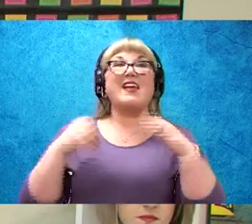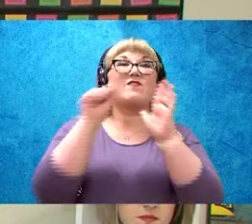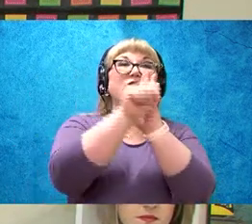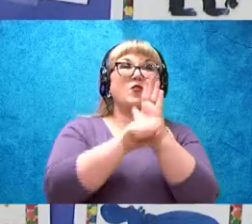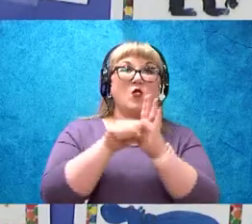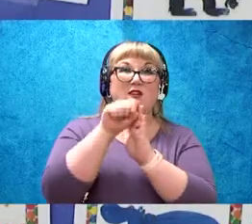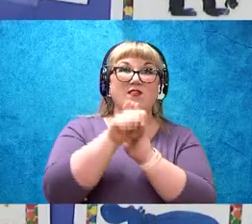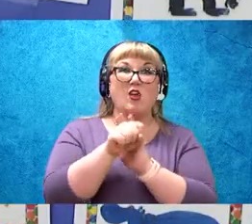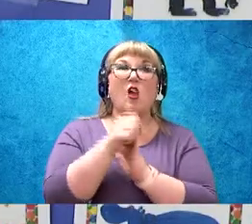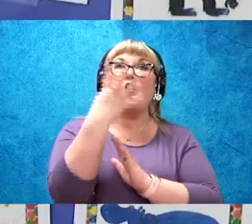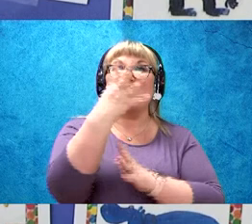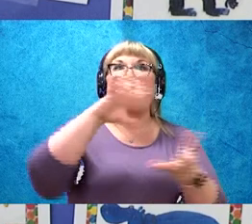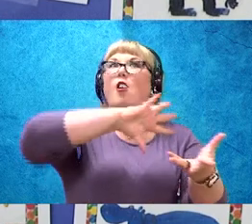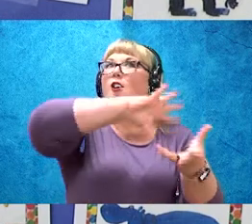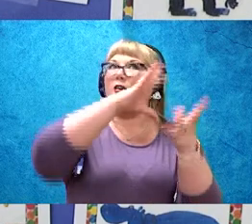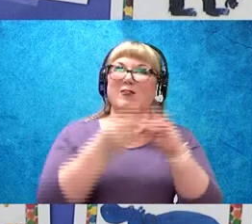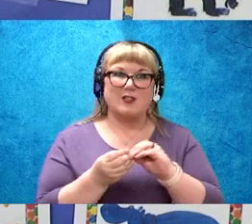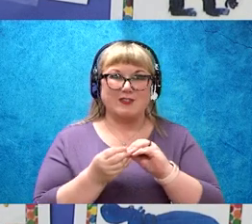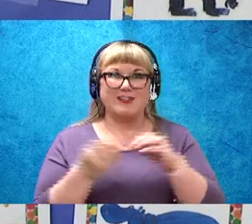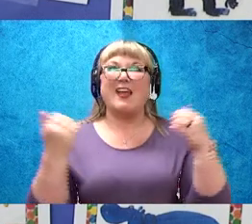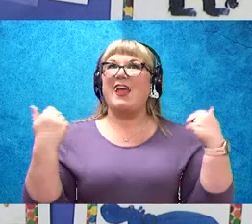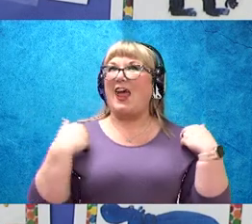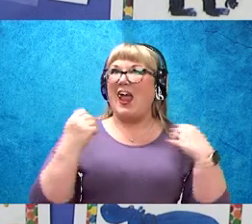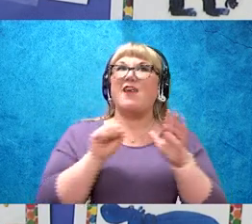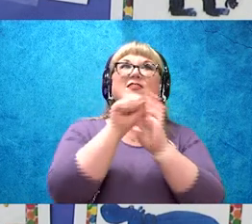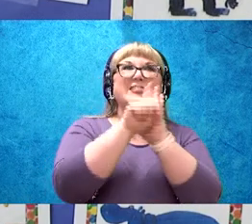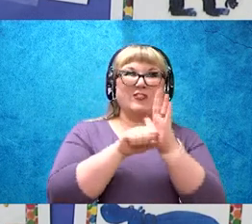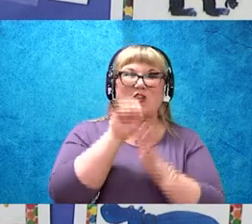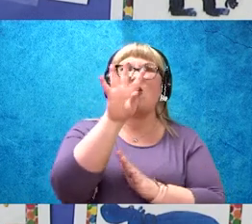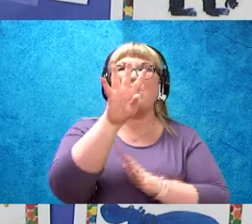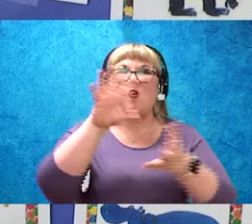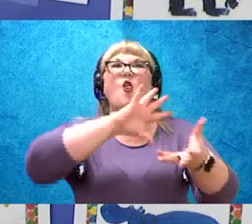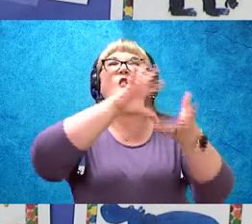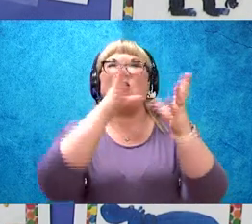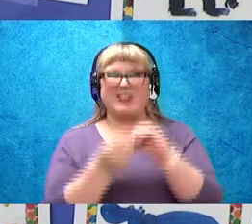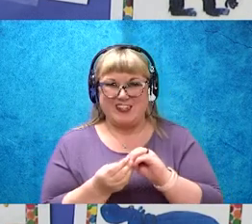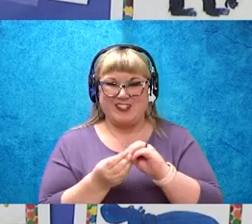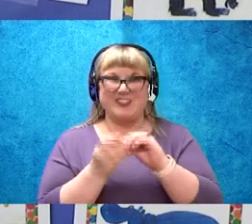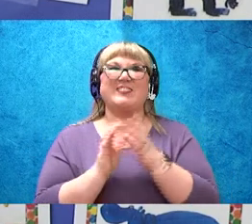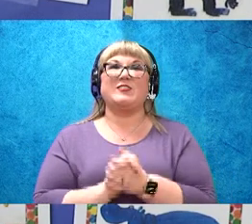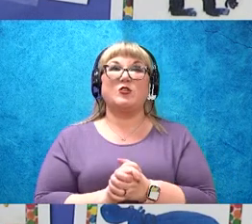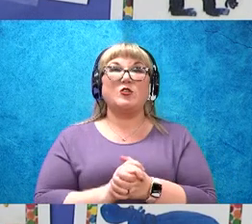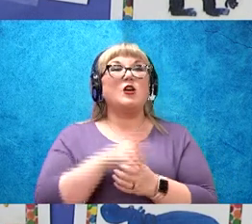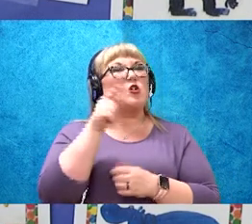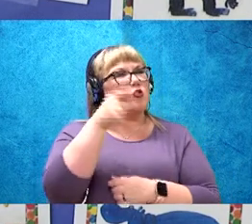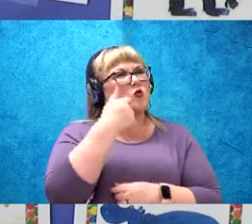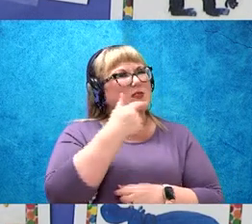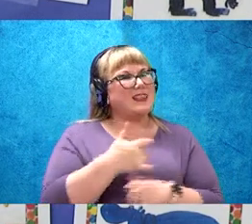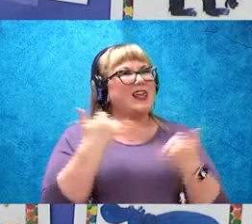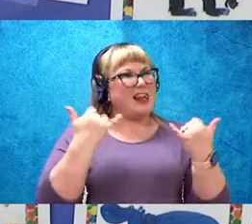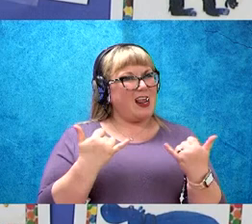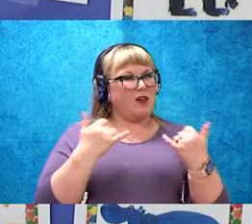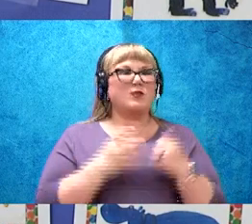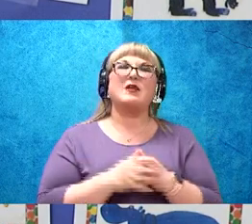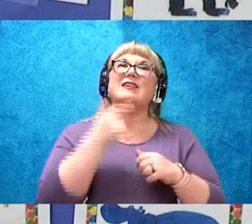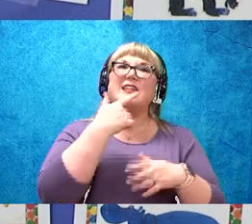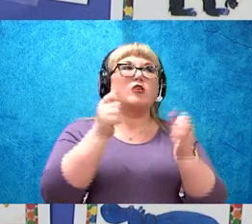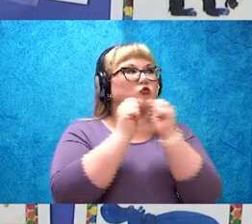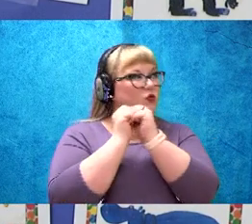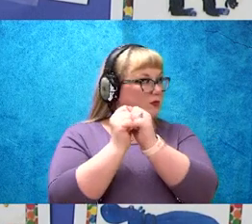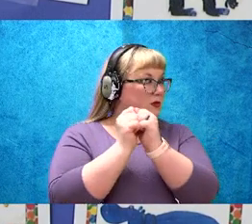four in all. There are seasons four in all. You say it with us when we say it together.